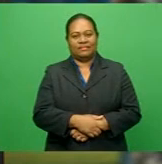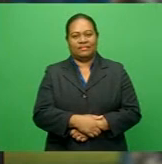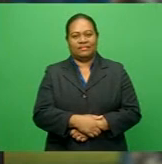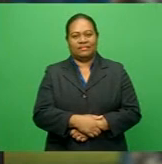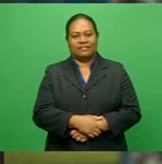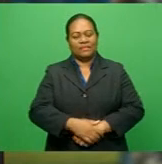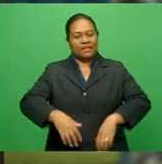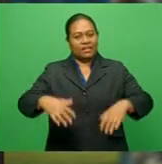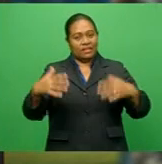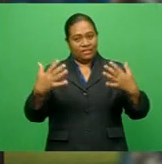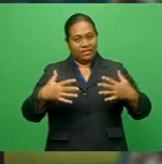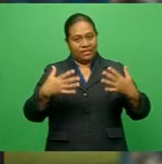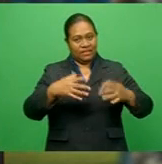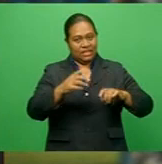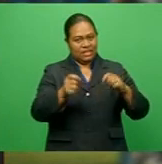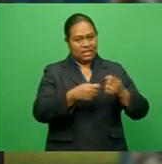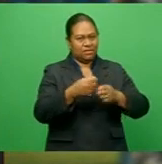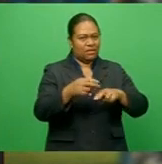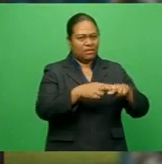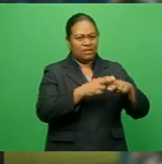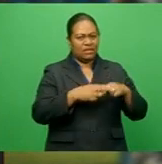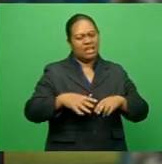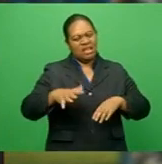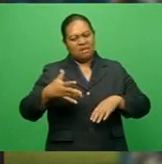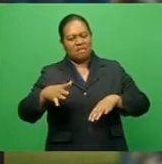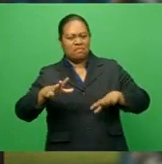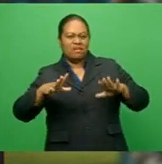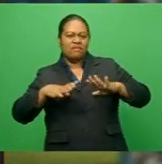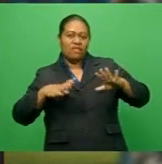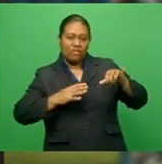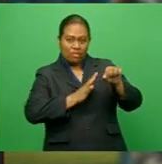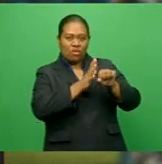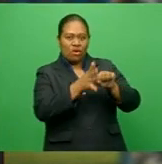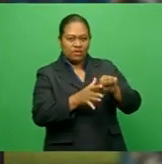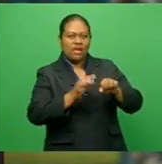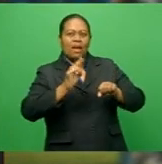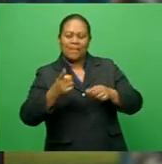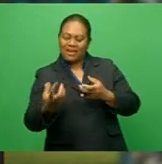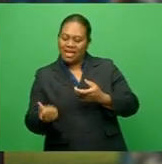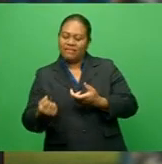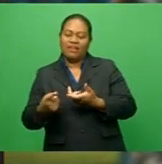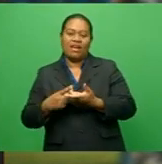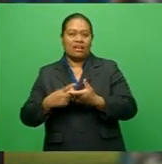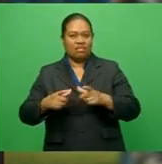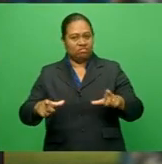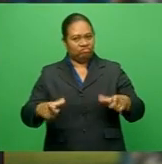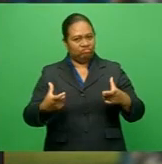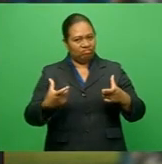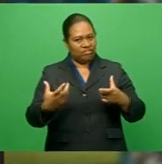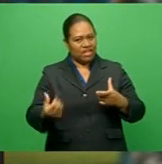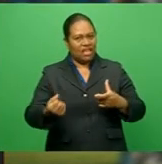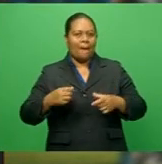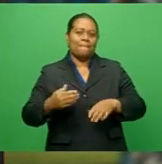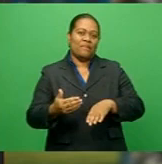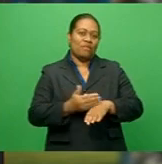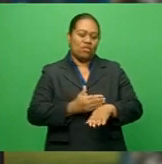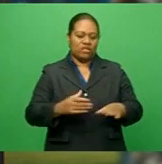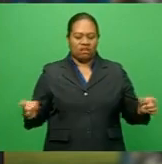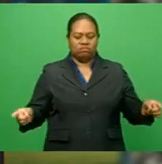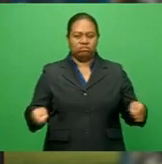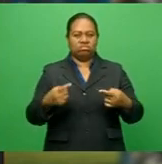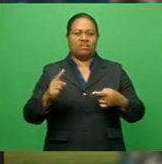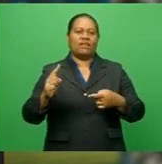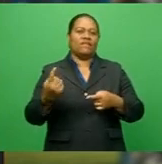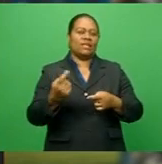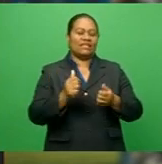The flying Fijians may be COVID-19 free, but there's another obstacle they have to overcome before playing their first Autumn Nations Cup